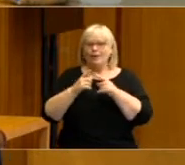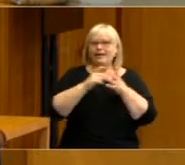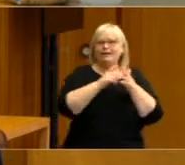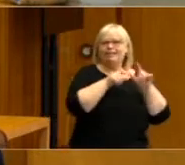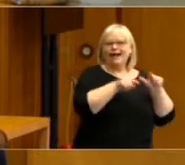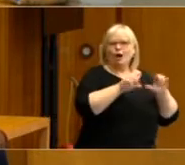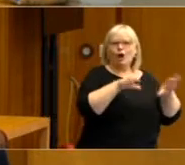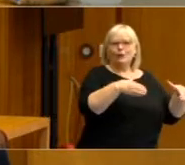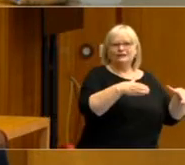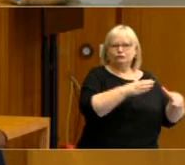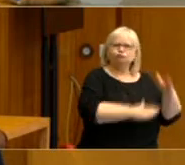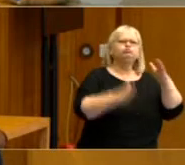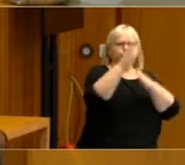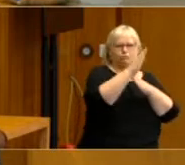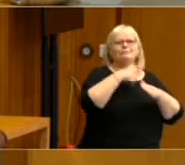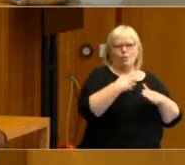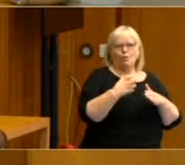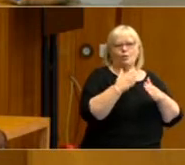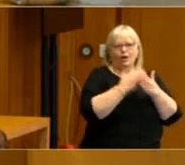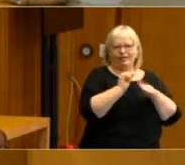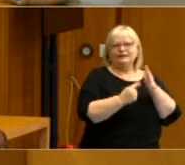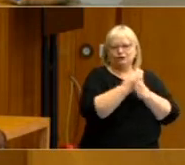has really opened out on that issue.